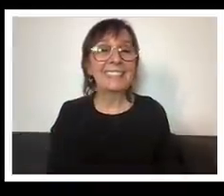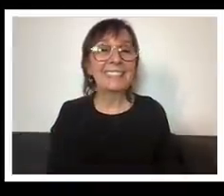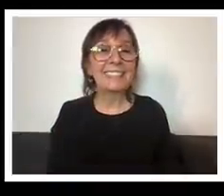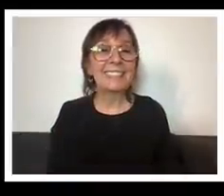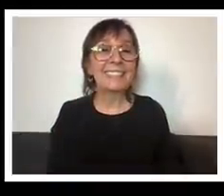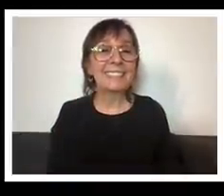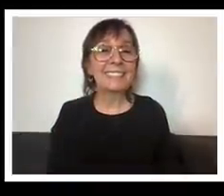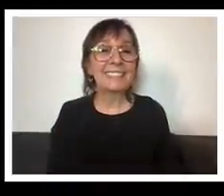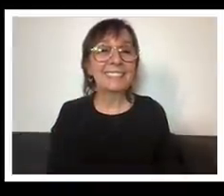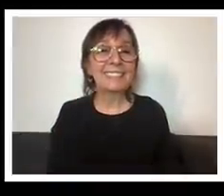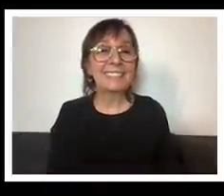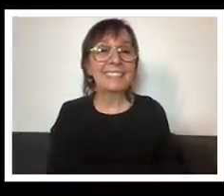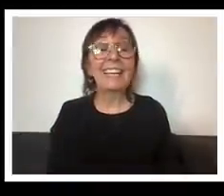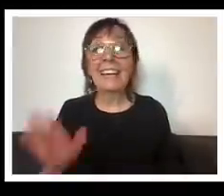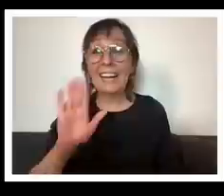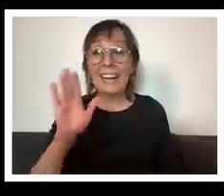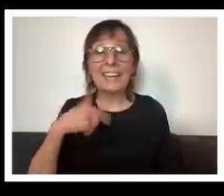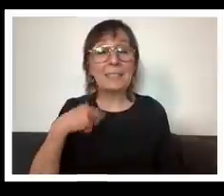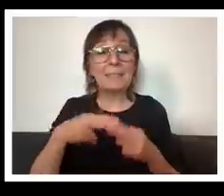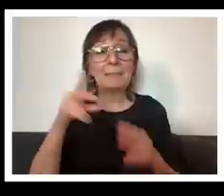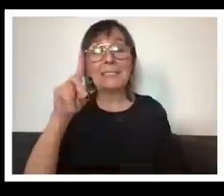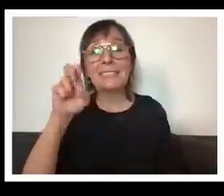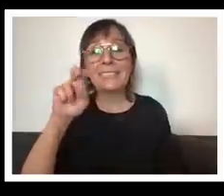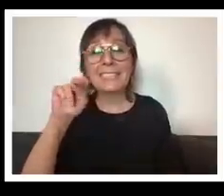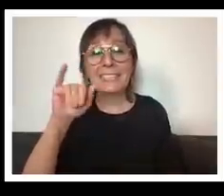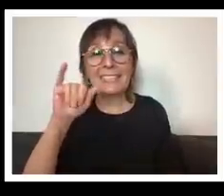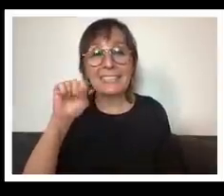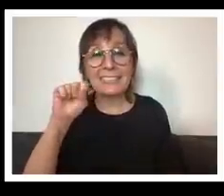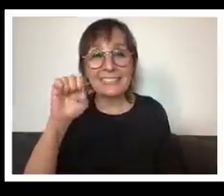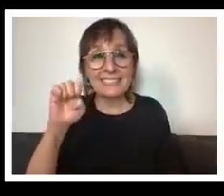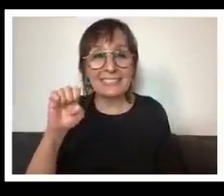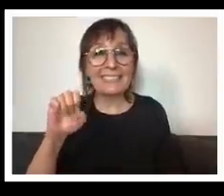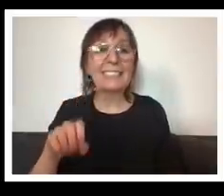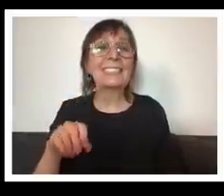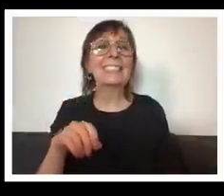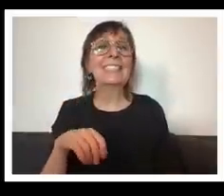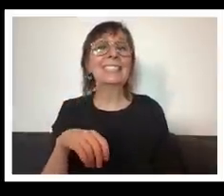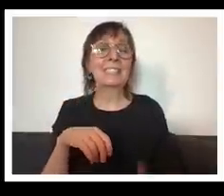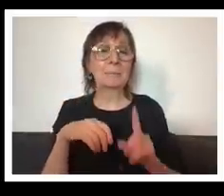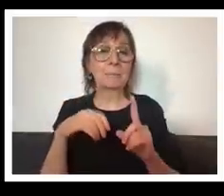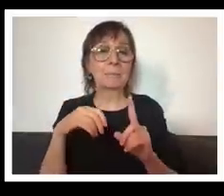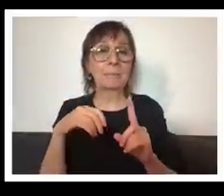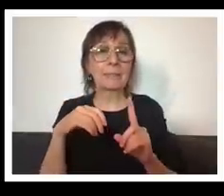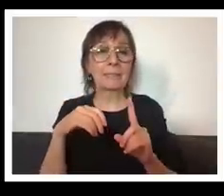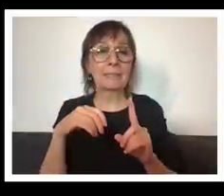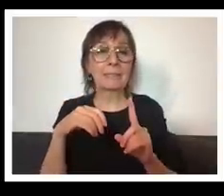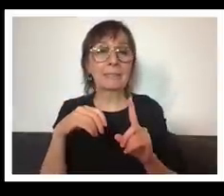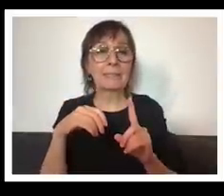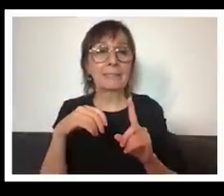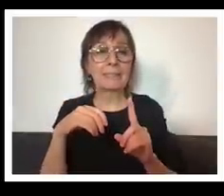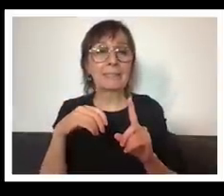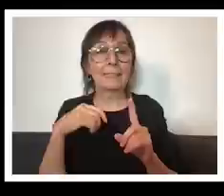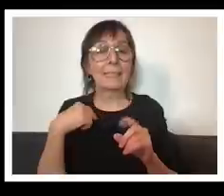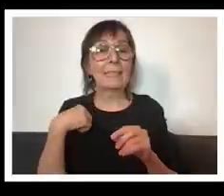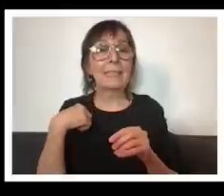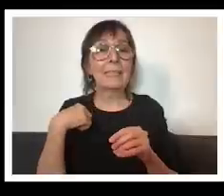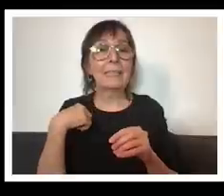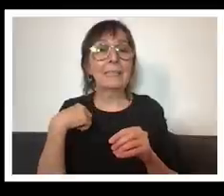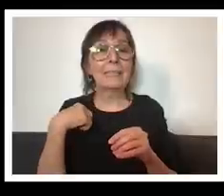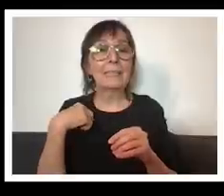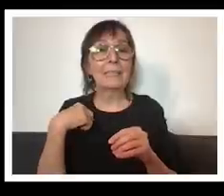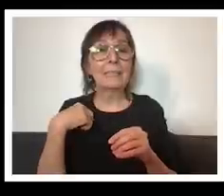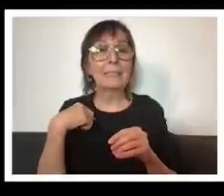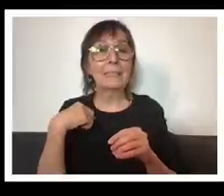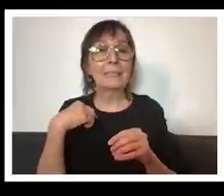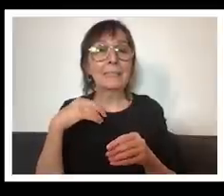the nice place i've seen um in older